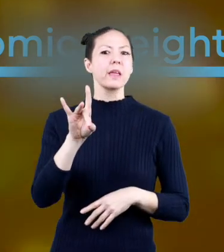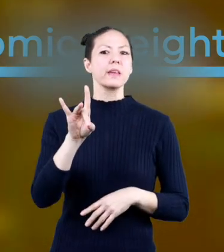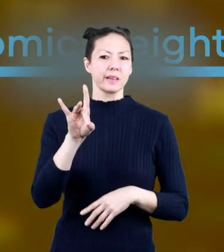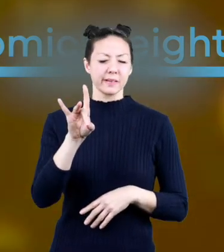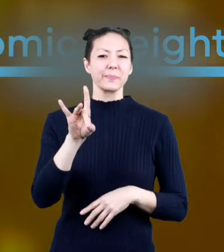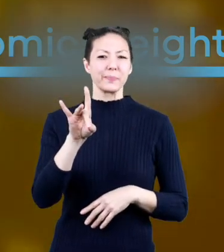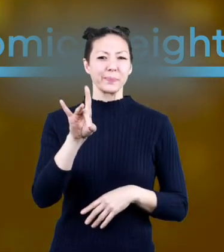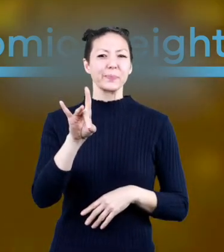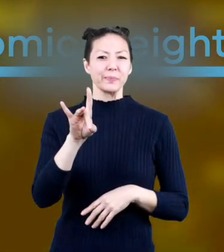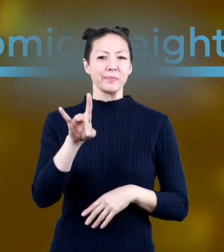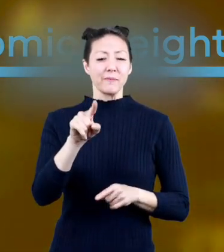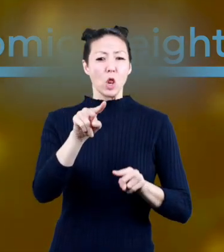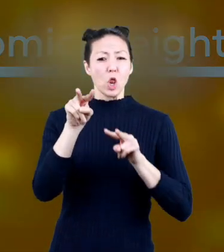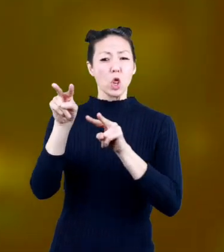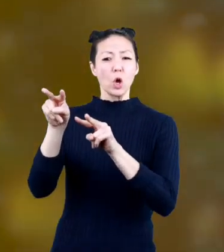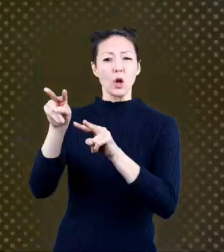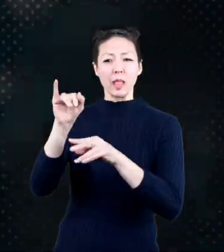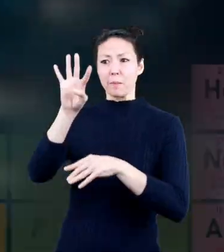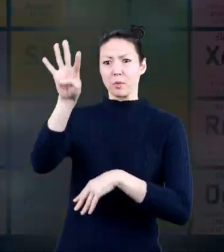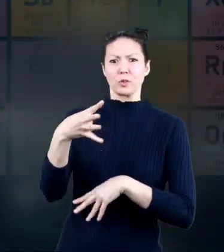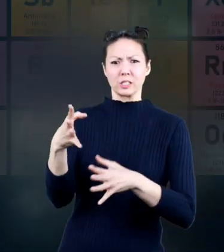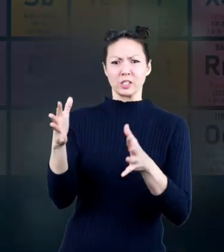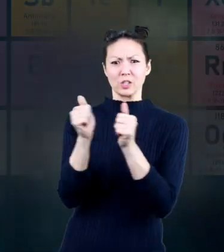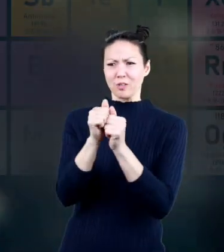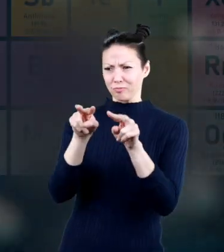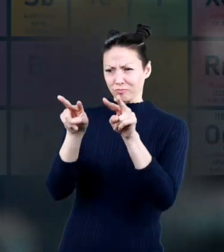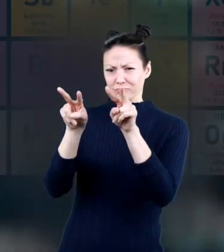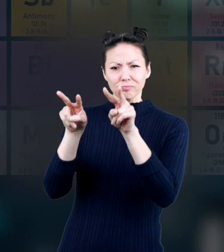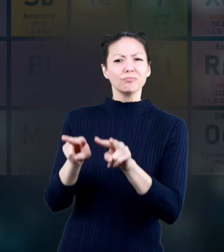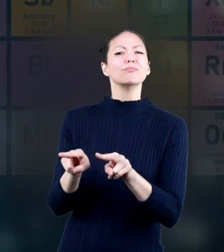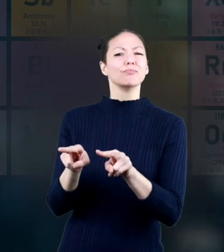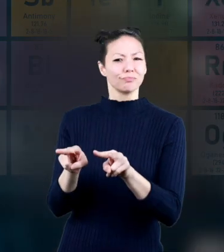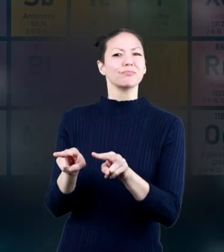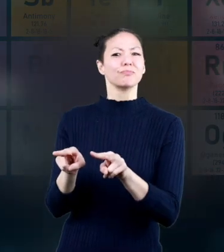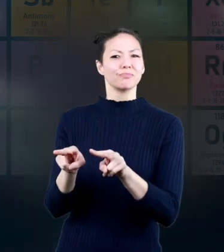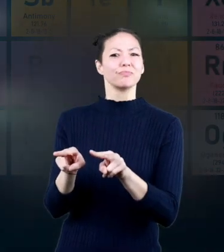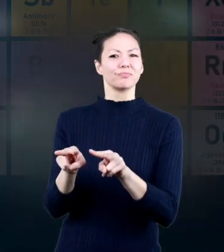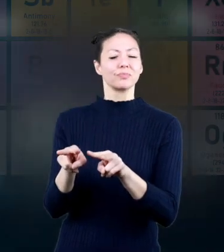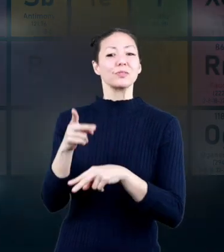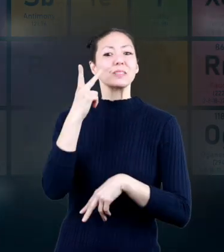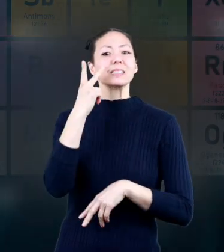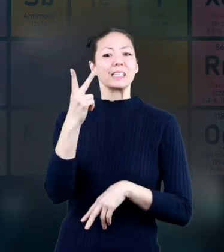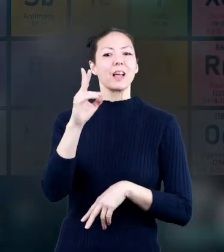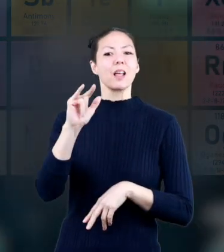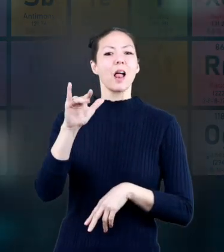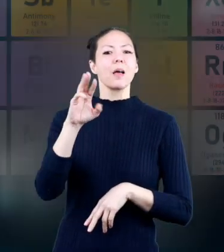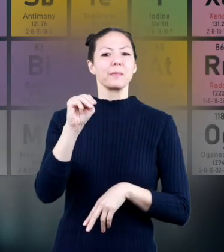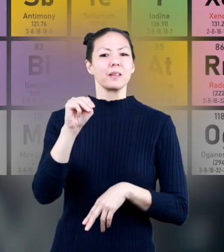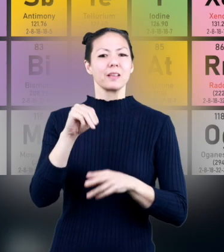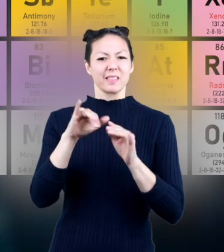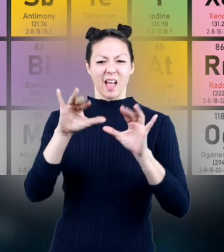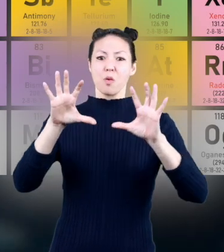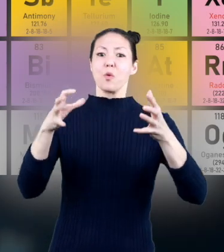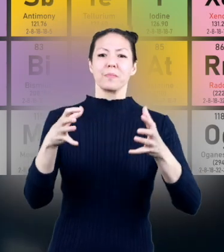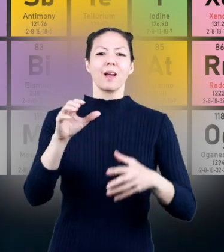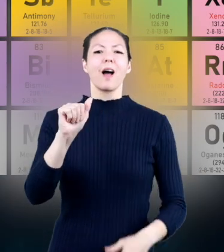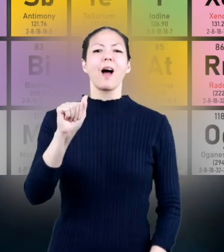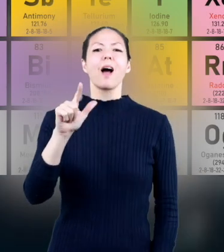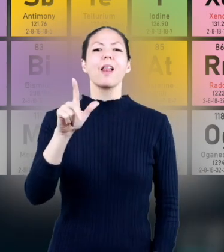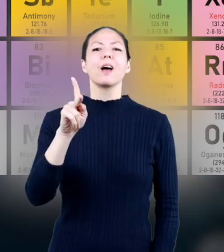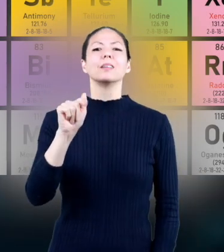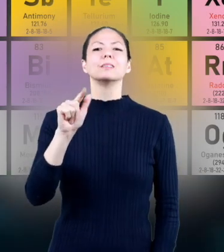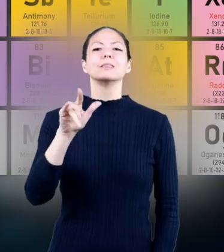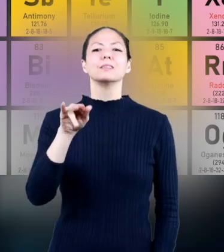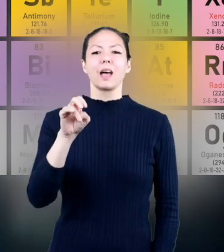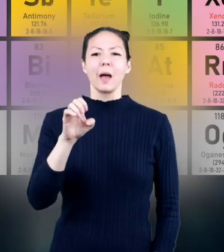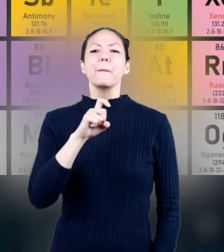.08 if we look at the periodic table together we can see that calcium is in